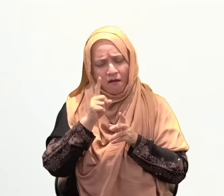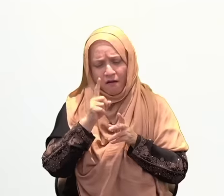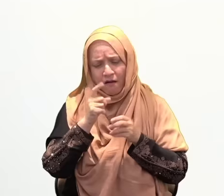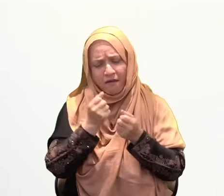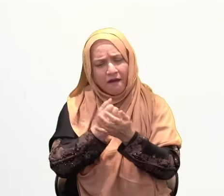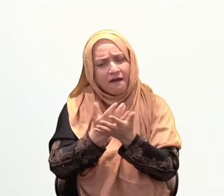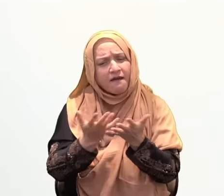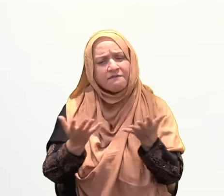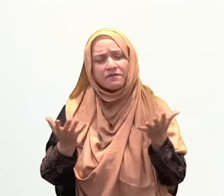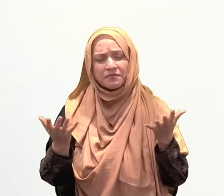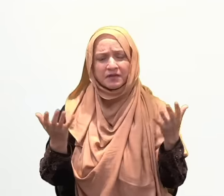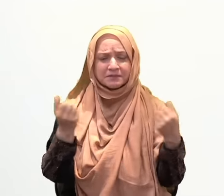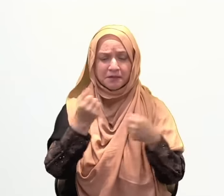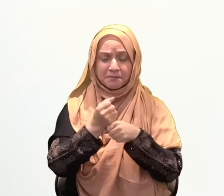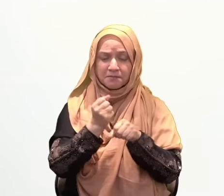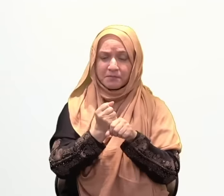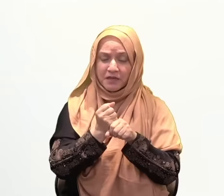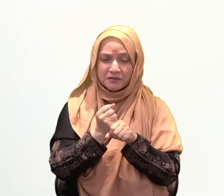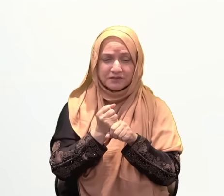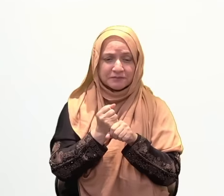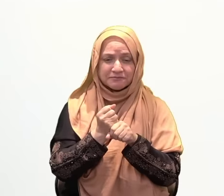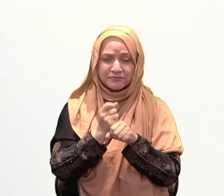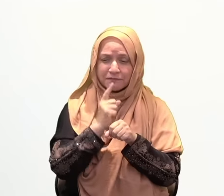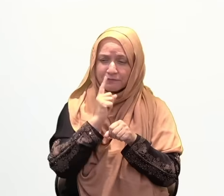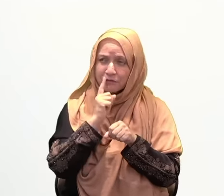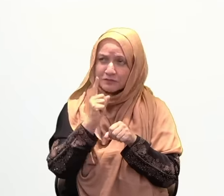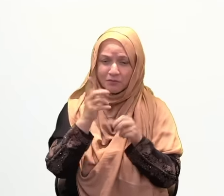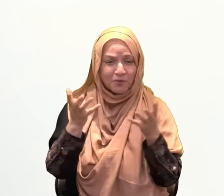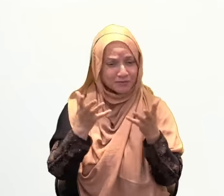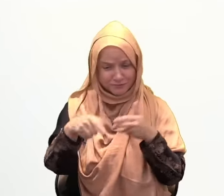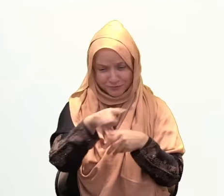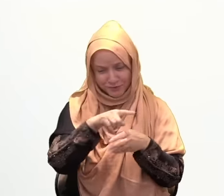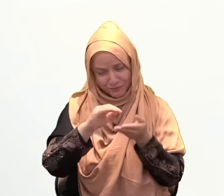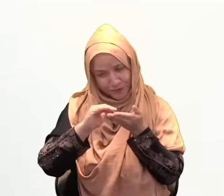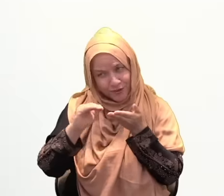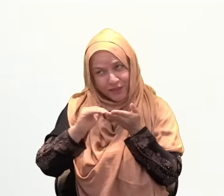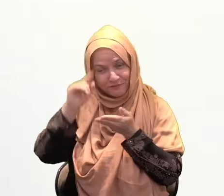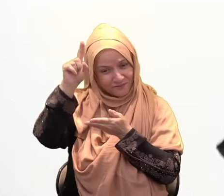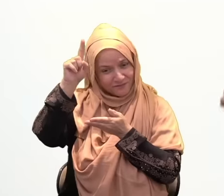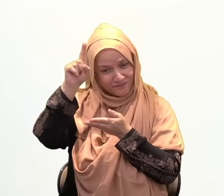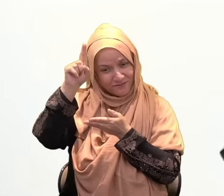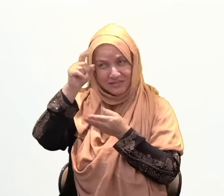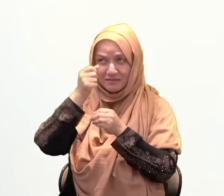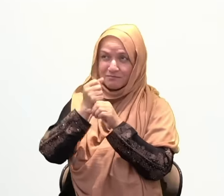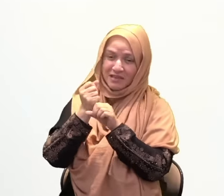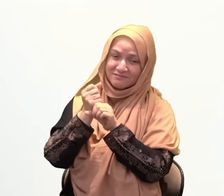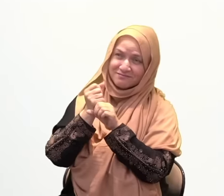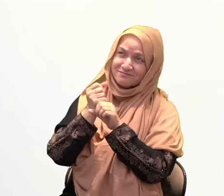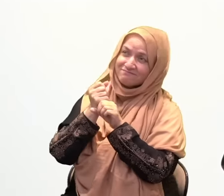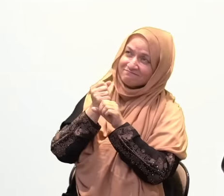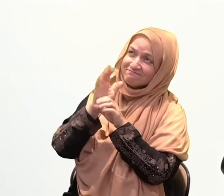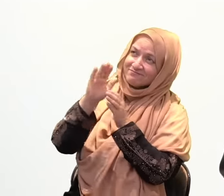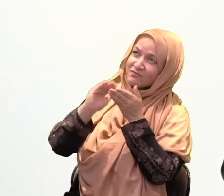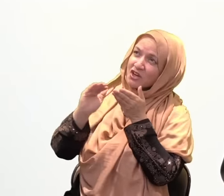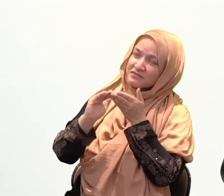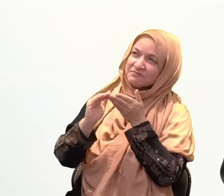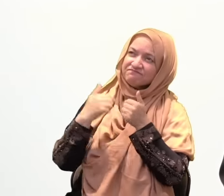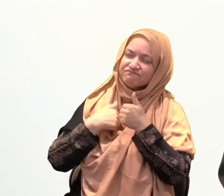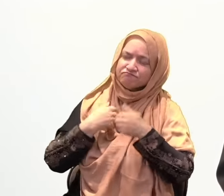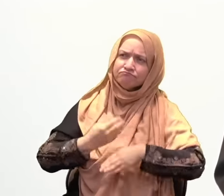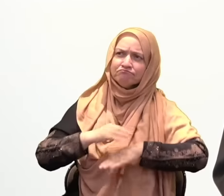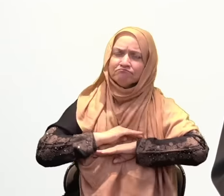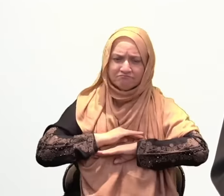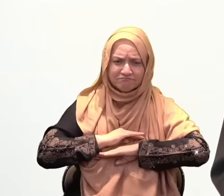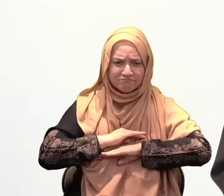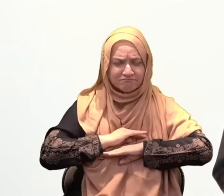May Allah subhanahu wa ta'ala forgive us when we belittle any ni'mah that he has given to us especially the ni'mah of al-islam. May Allah subhanahu wa ta